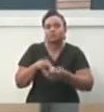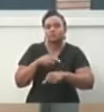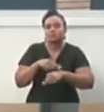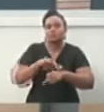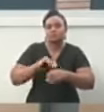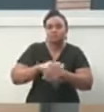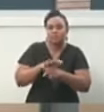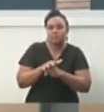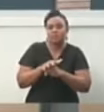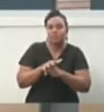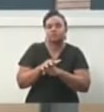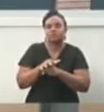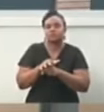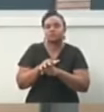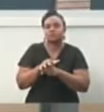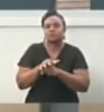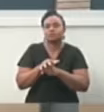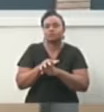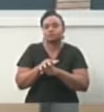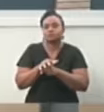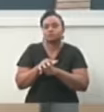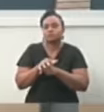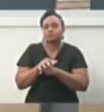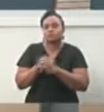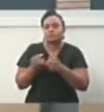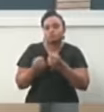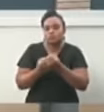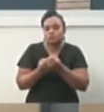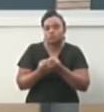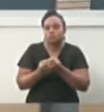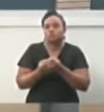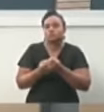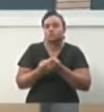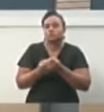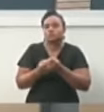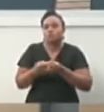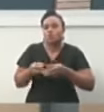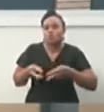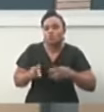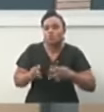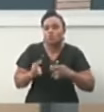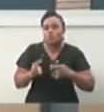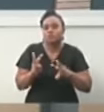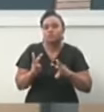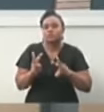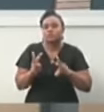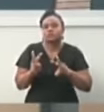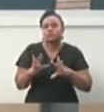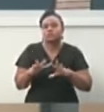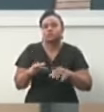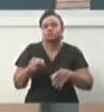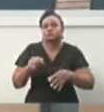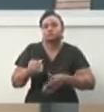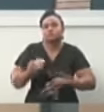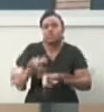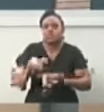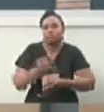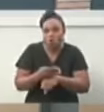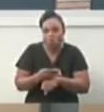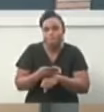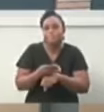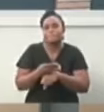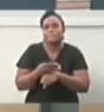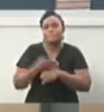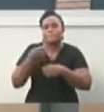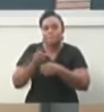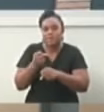development as a means of creating employment and protecting livelihoods. The Barbados and